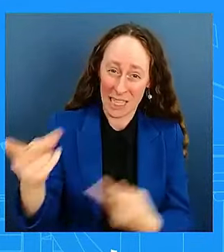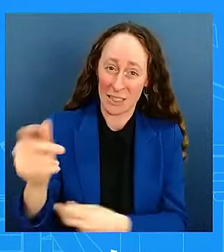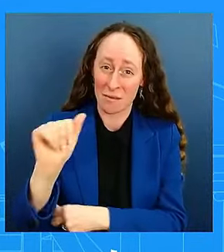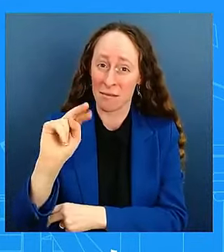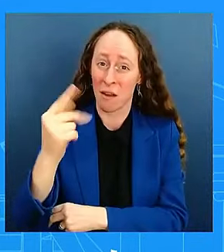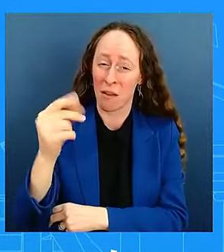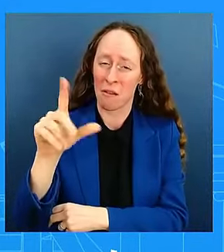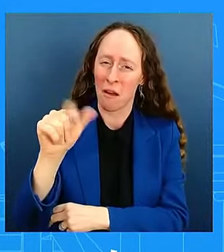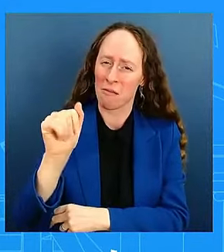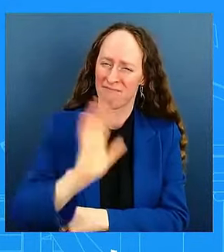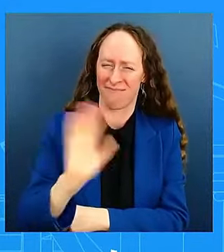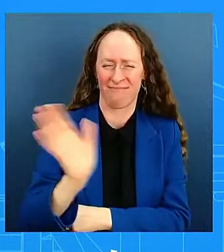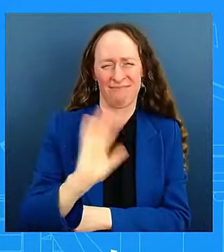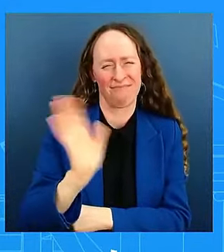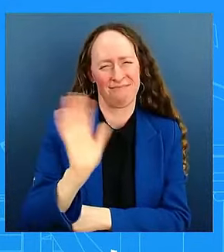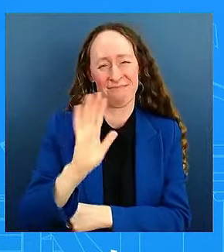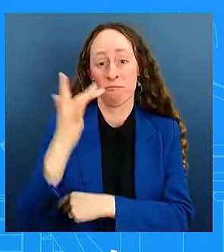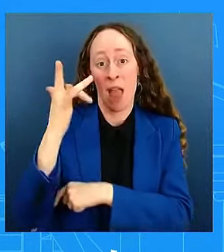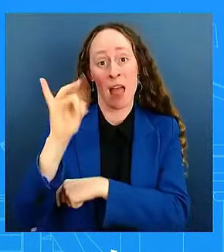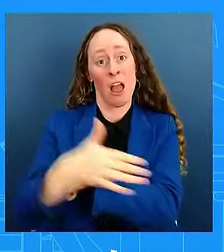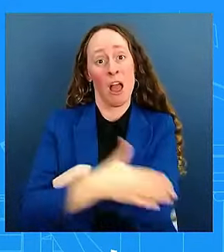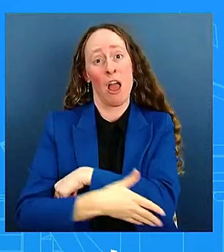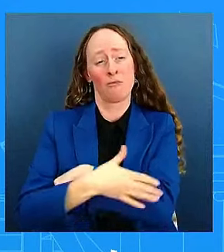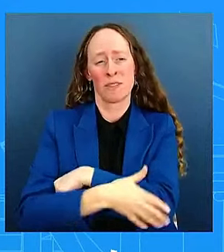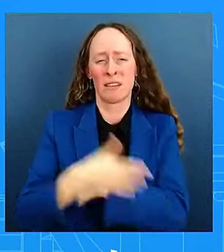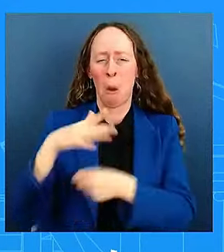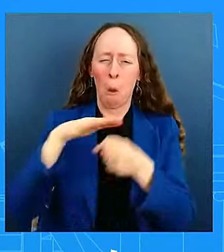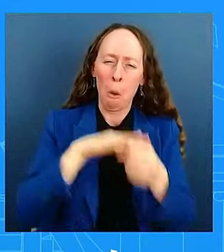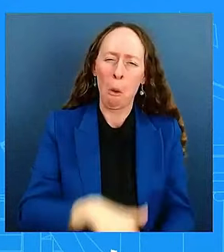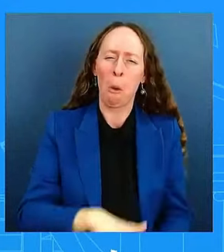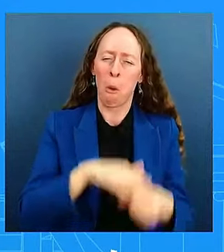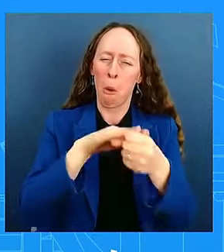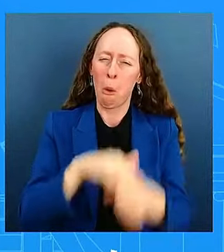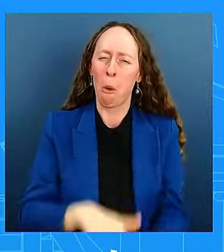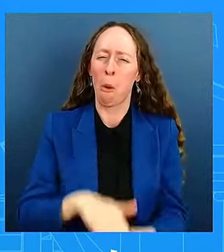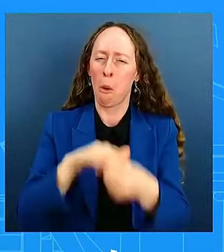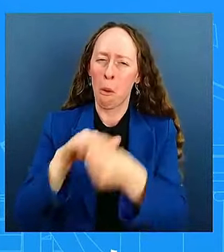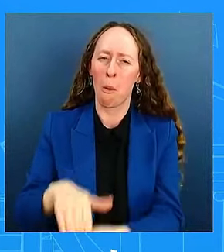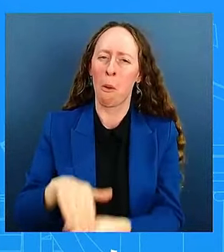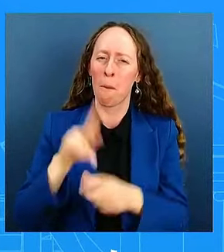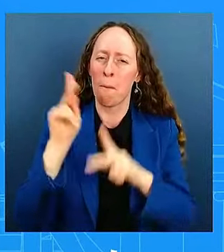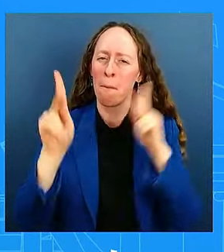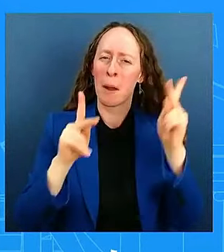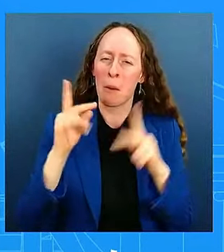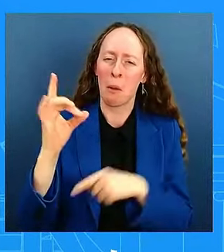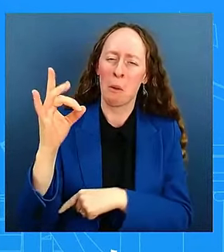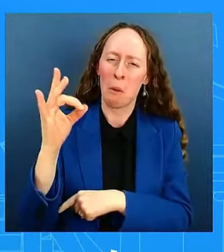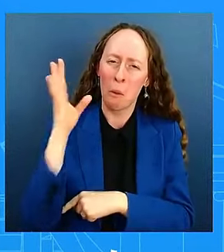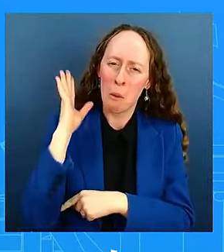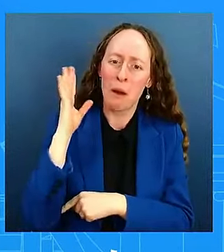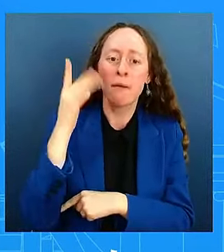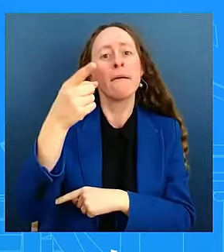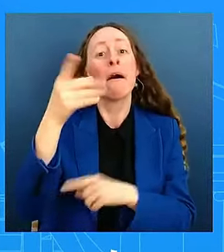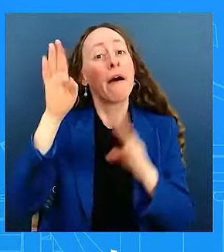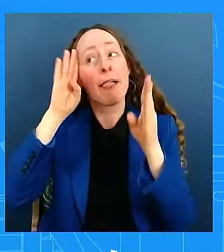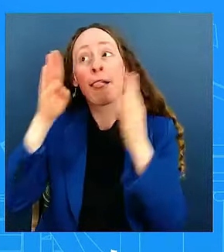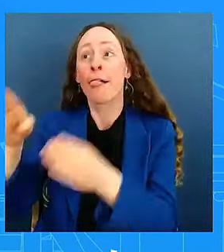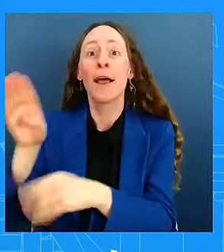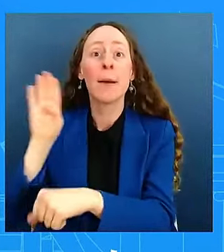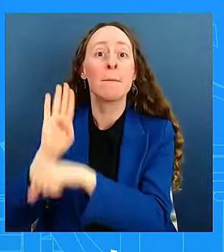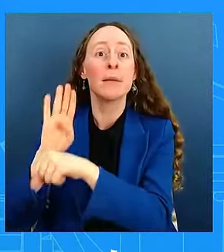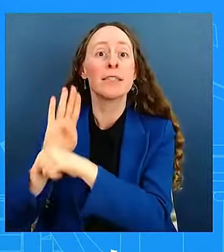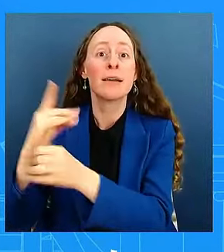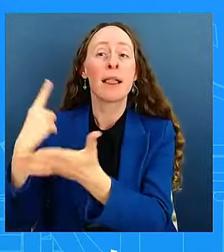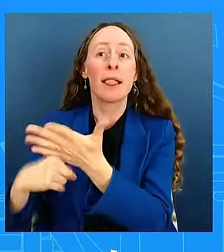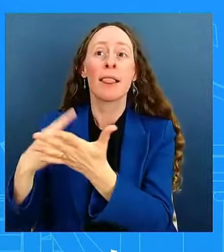sector investment to counter China. This is obviously in reference to the libido corridor. Can you give a response? Look, I mean, uh,